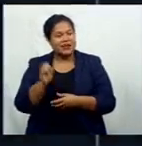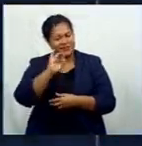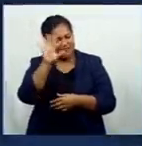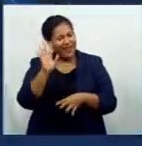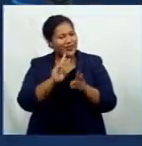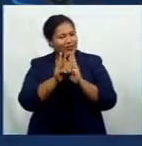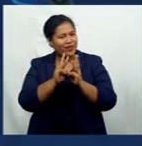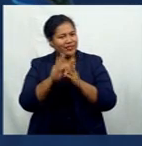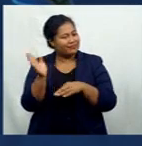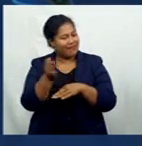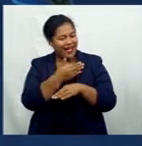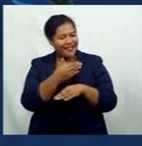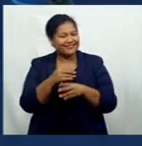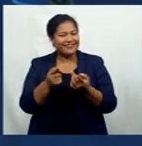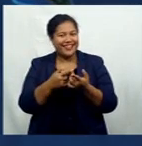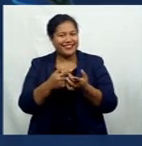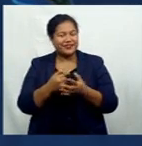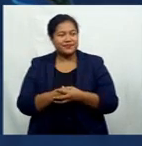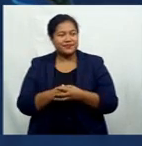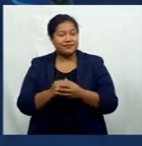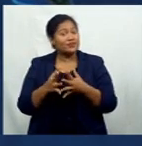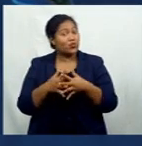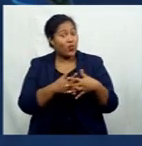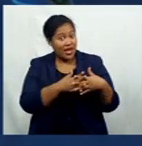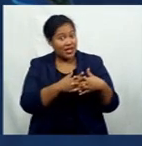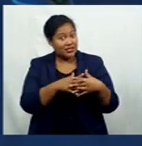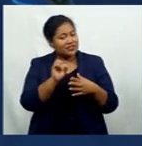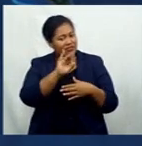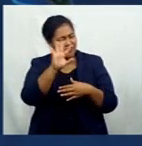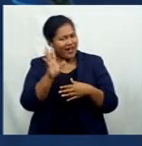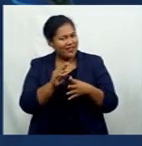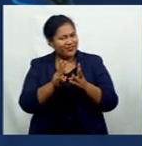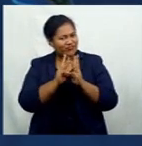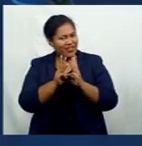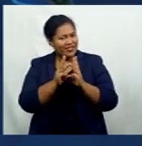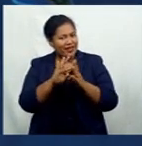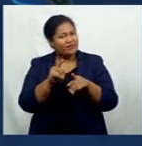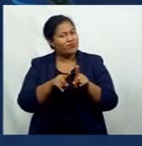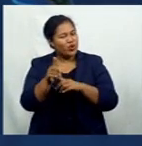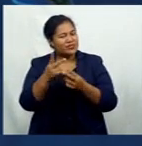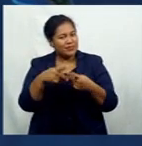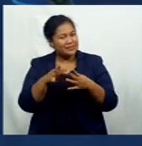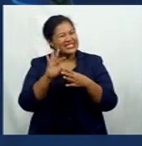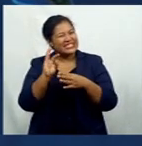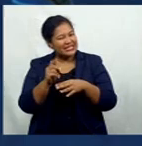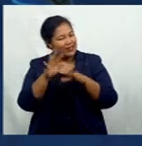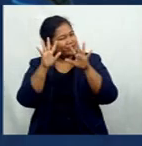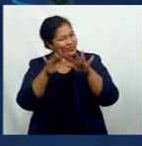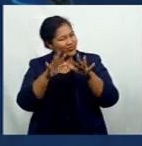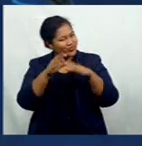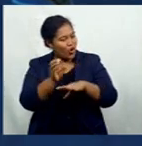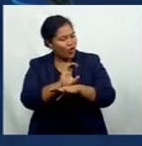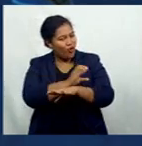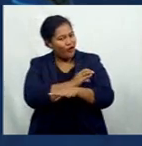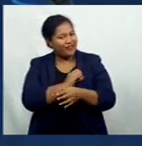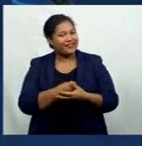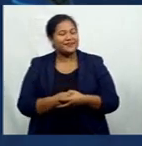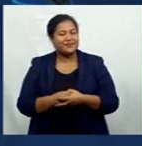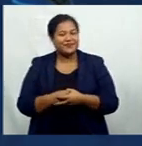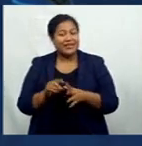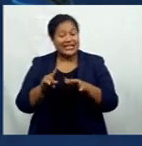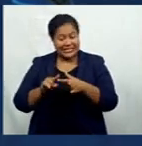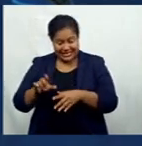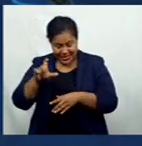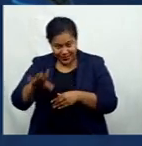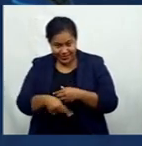prevailed elsewhere. to the west mainly fine over most places except for some showers over the Coral Coast. East winds from Pacific